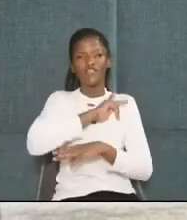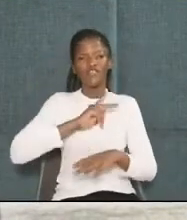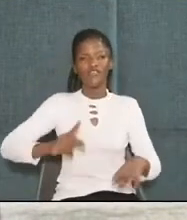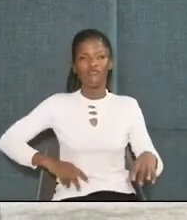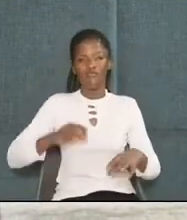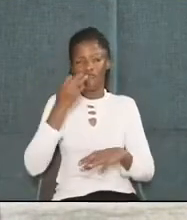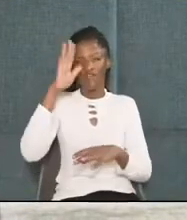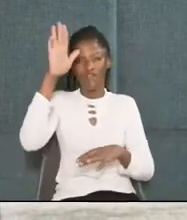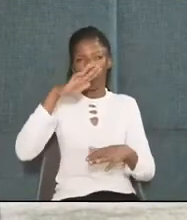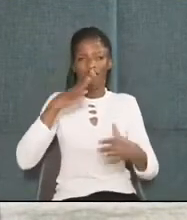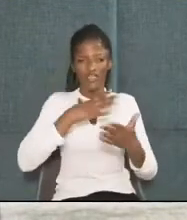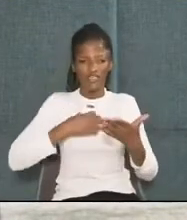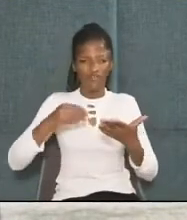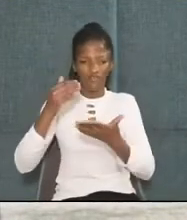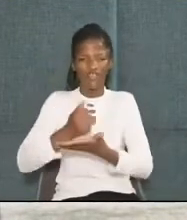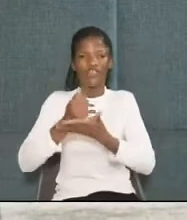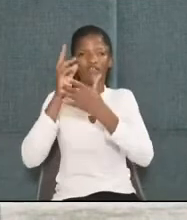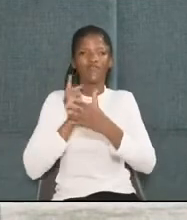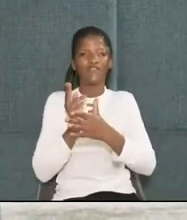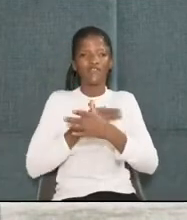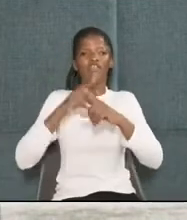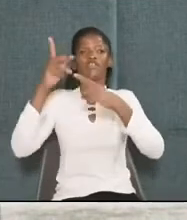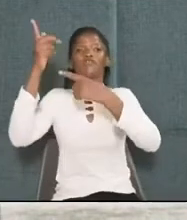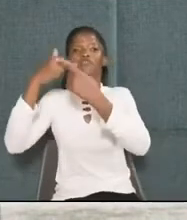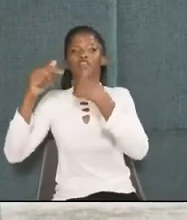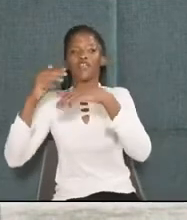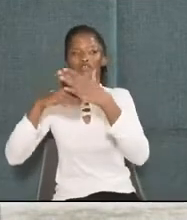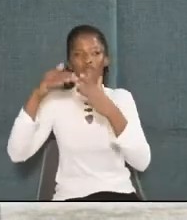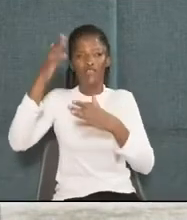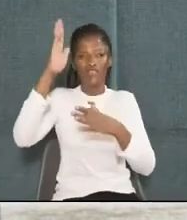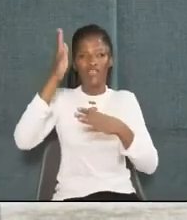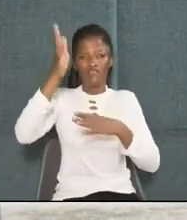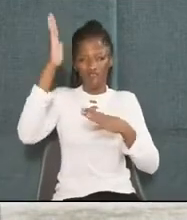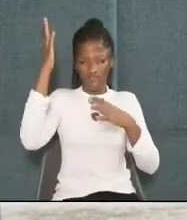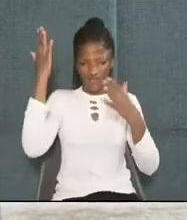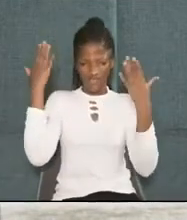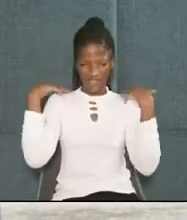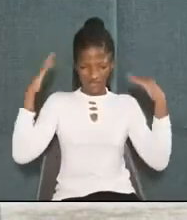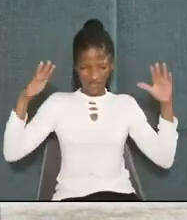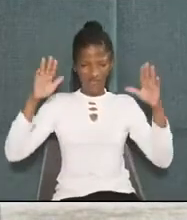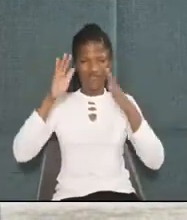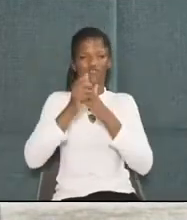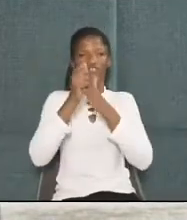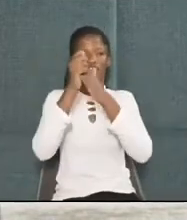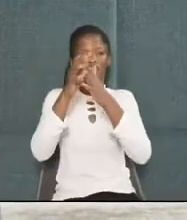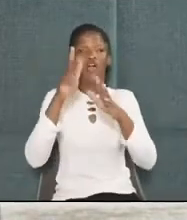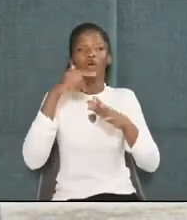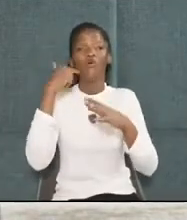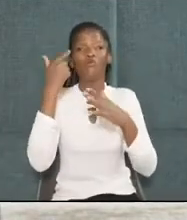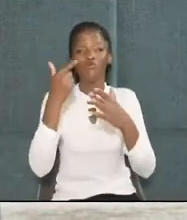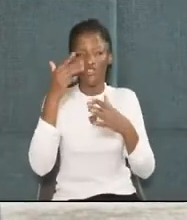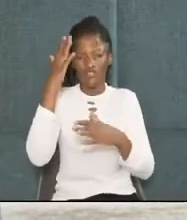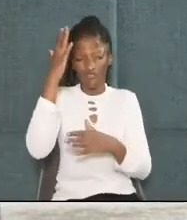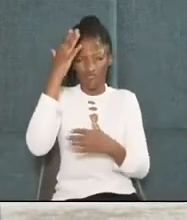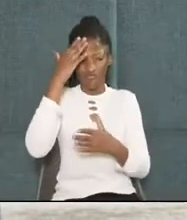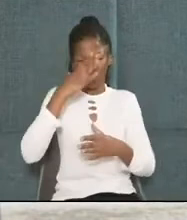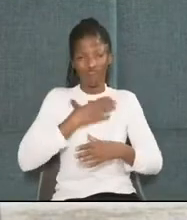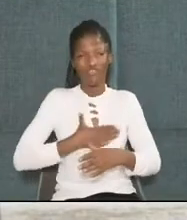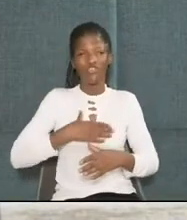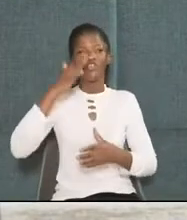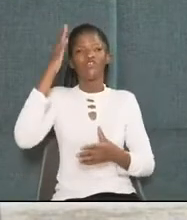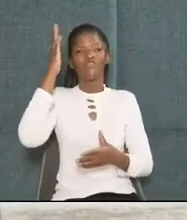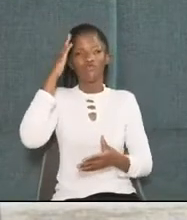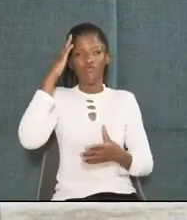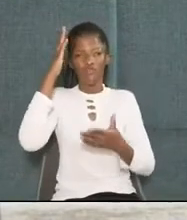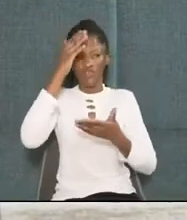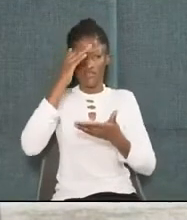and you can help us get in. That's true, children. God's angels will always guide you to people who wish to know the truth, like he did to